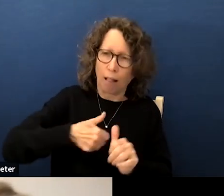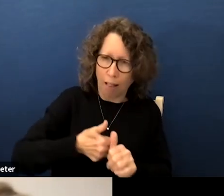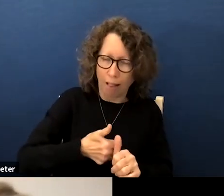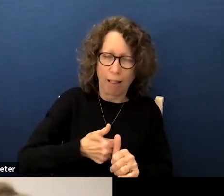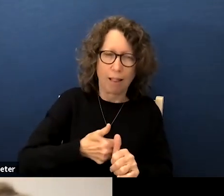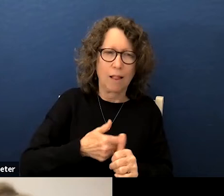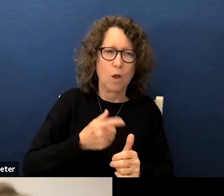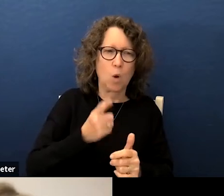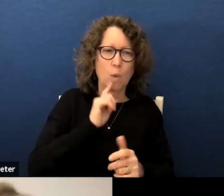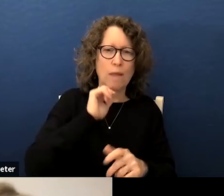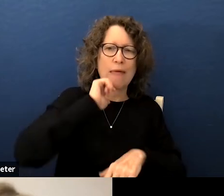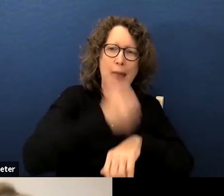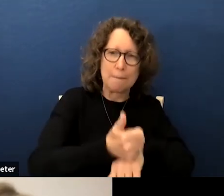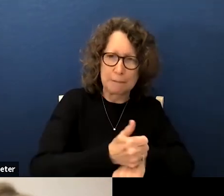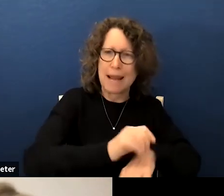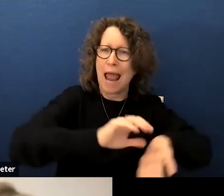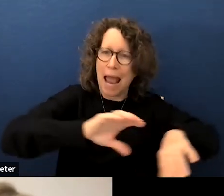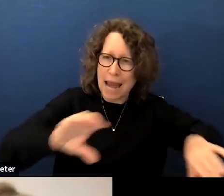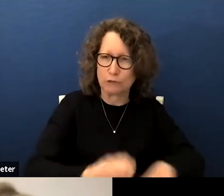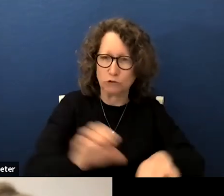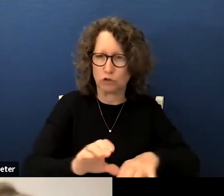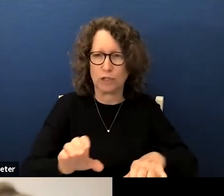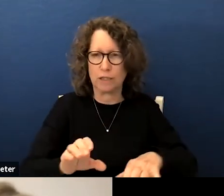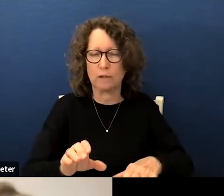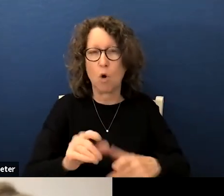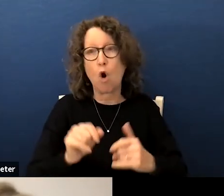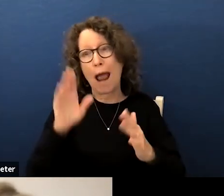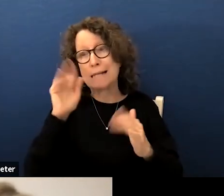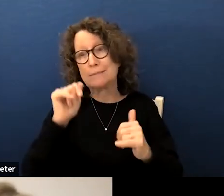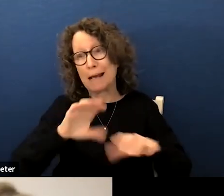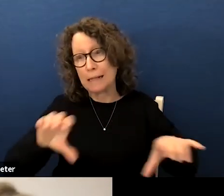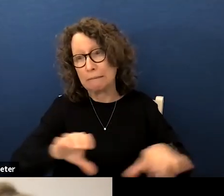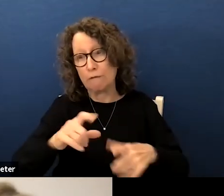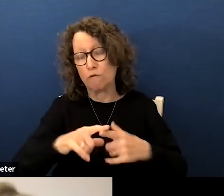implementing and the action that's going to be taken or expect to be taken